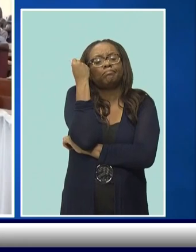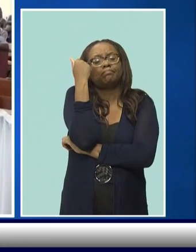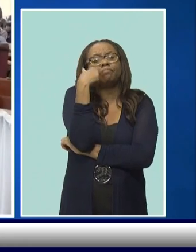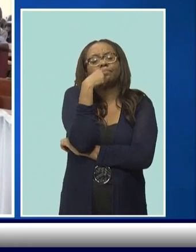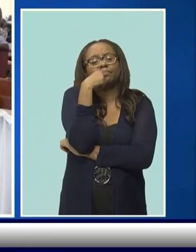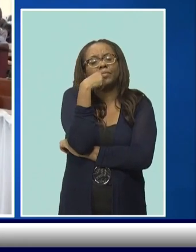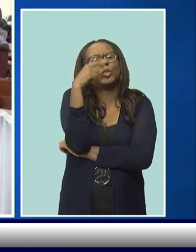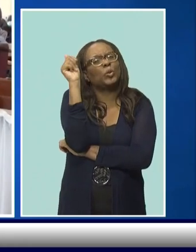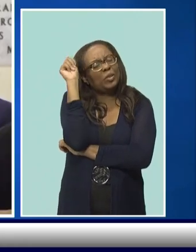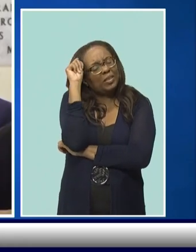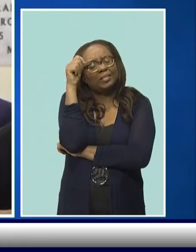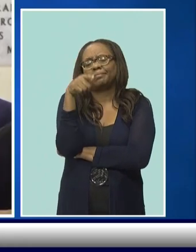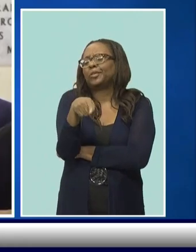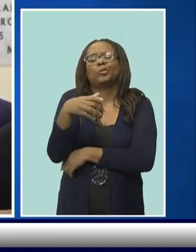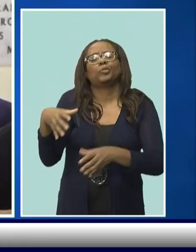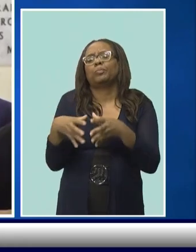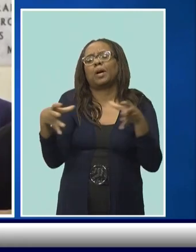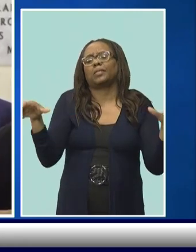Tony is too much.